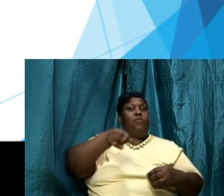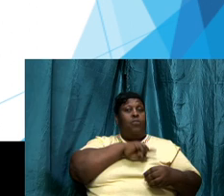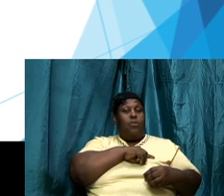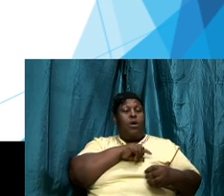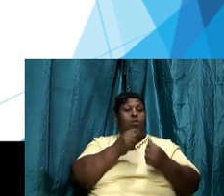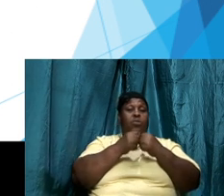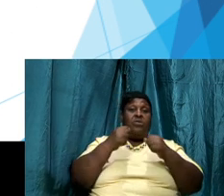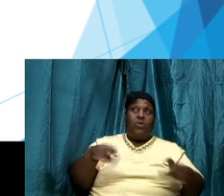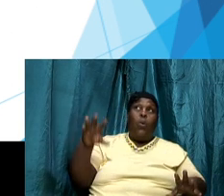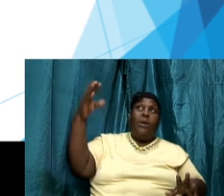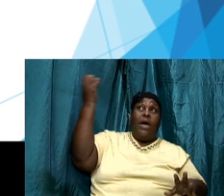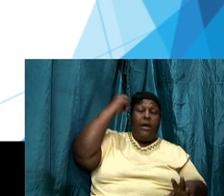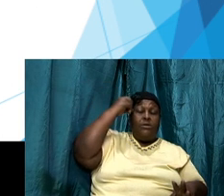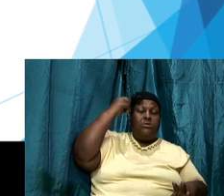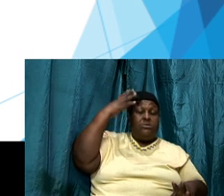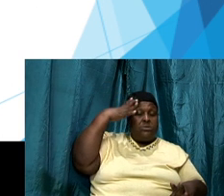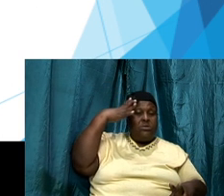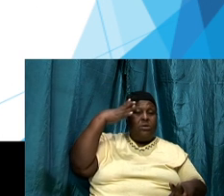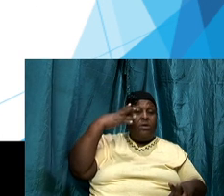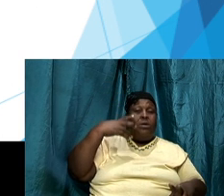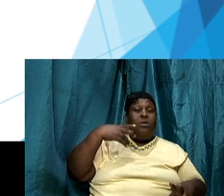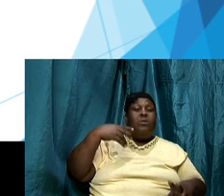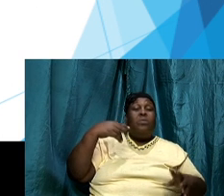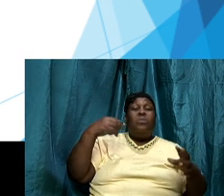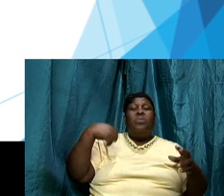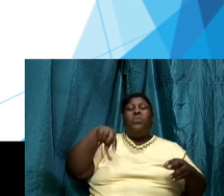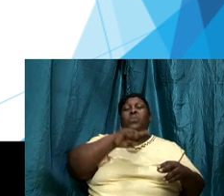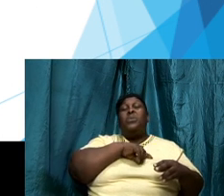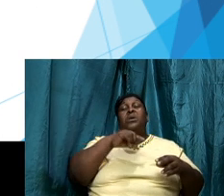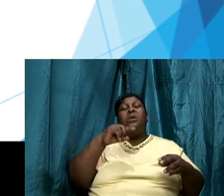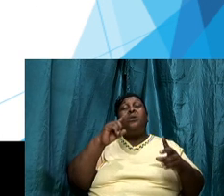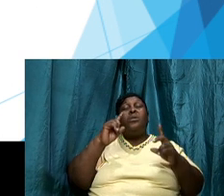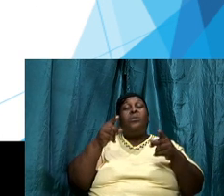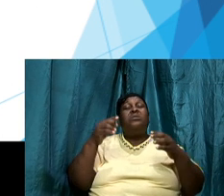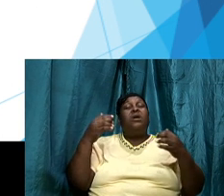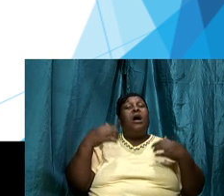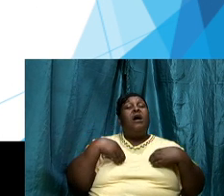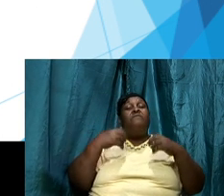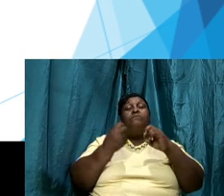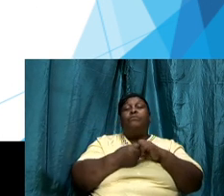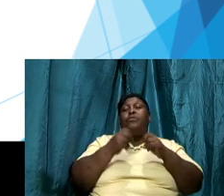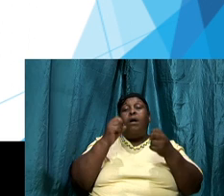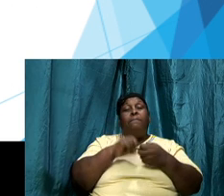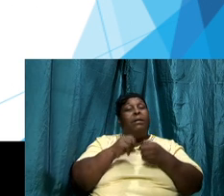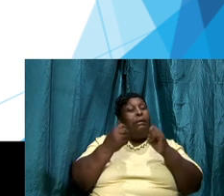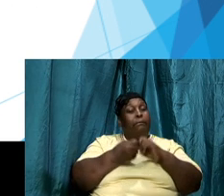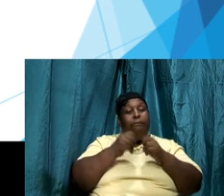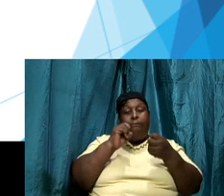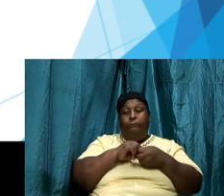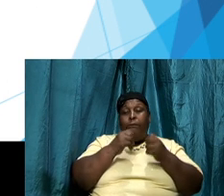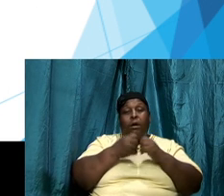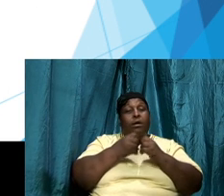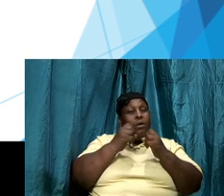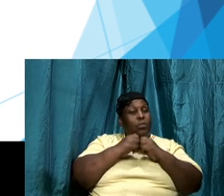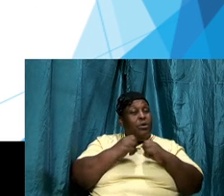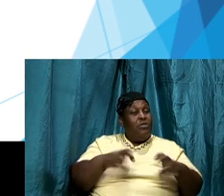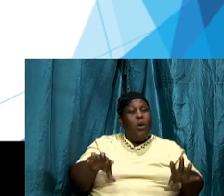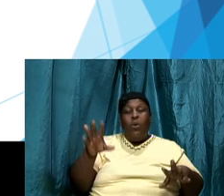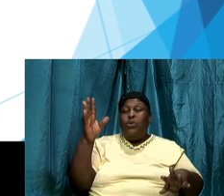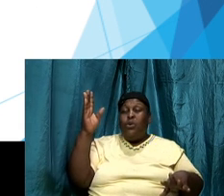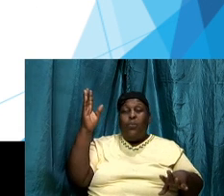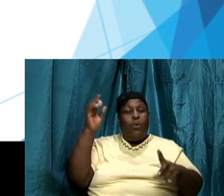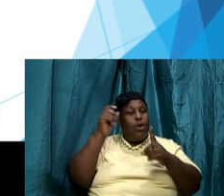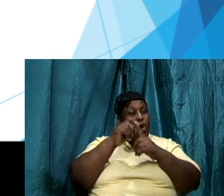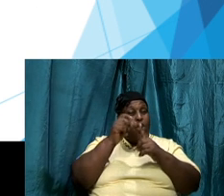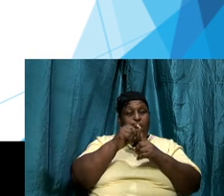have a problem we must be in the world we must be walking in the world without the world we don't know that we must